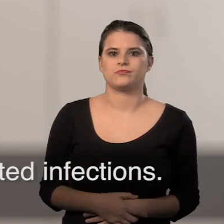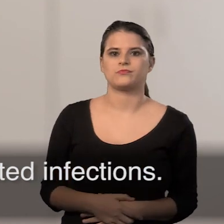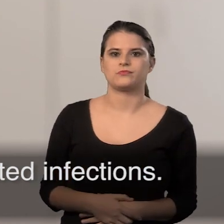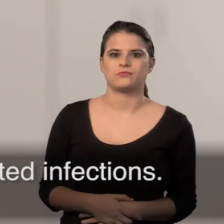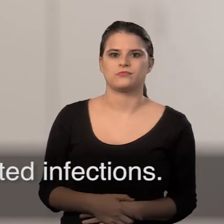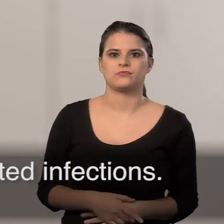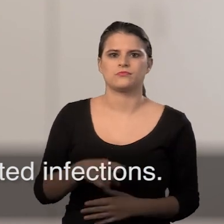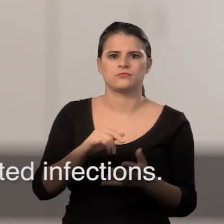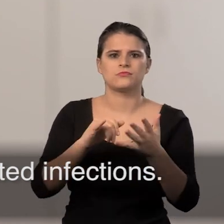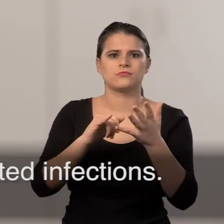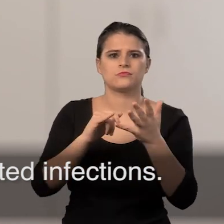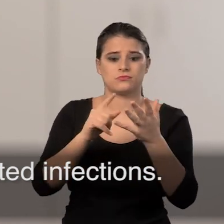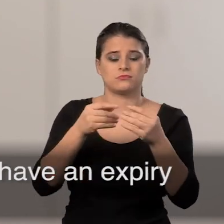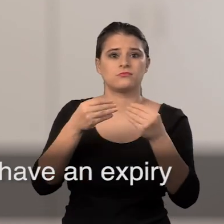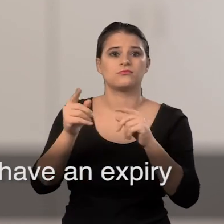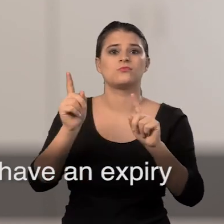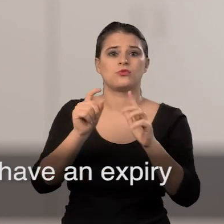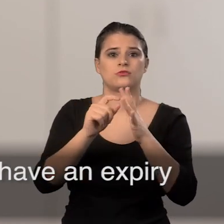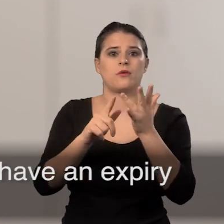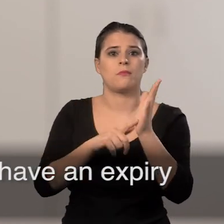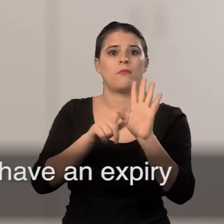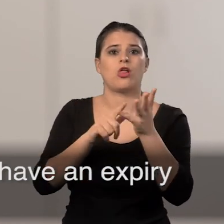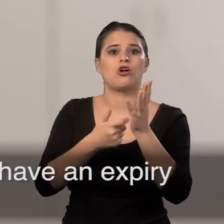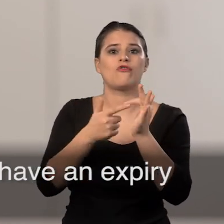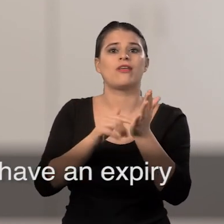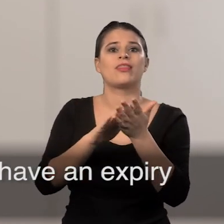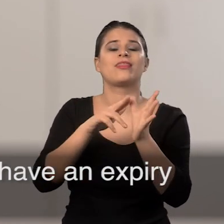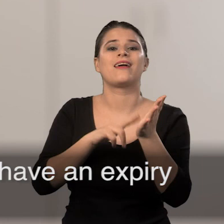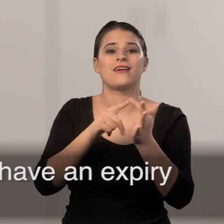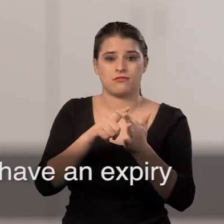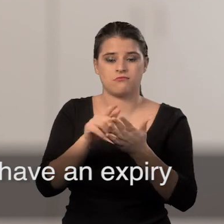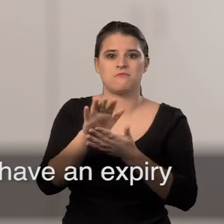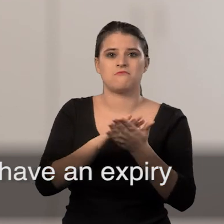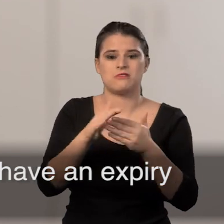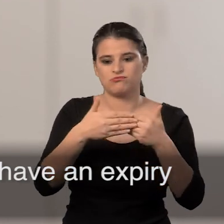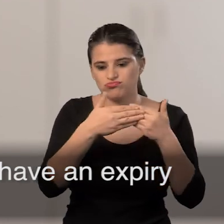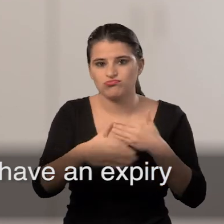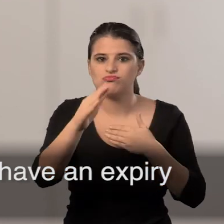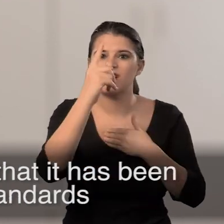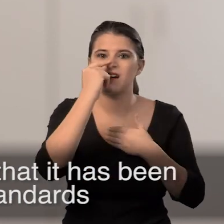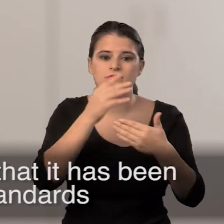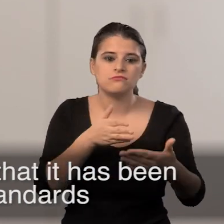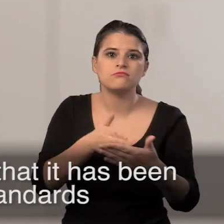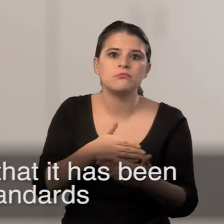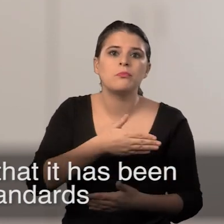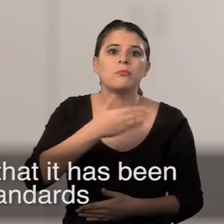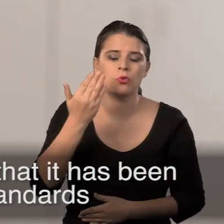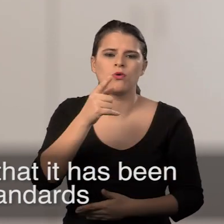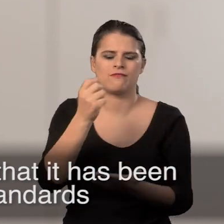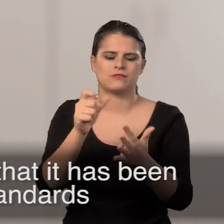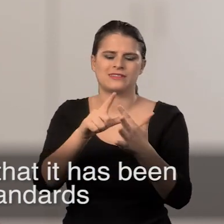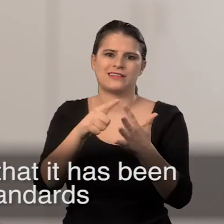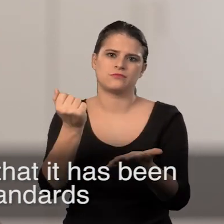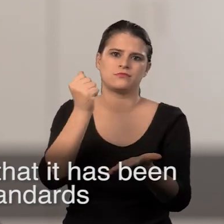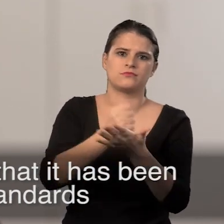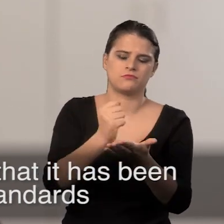sexually transmitted infections. It's made of polyurethane, so it doesn't have an expiry date on the package, but it does have a CE